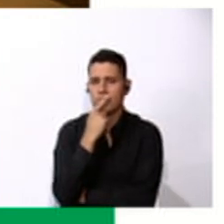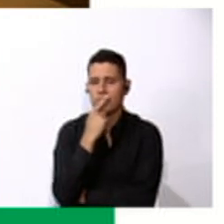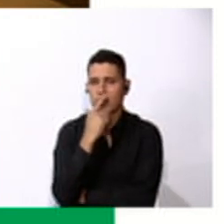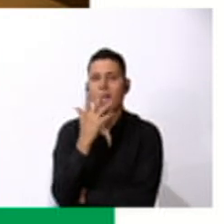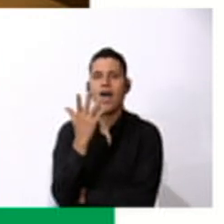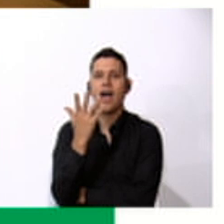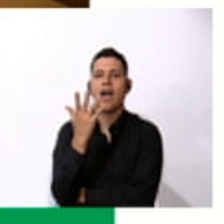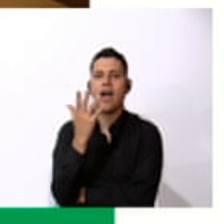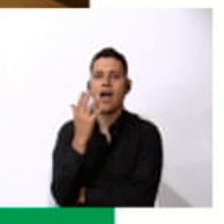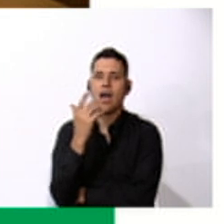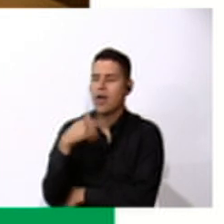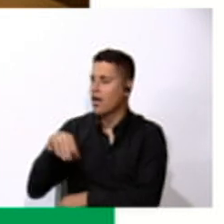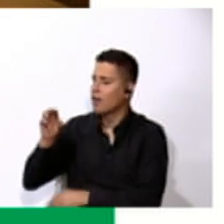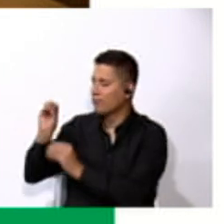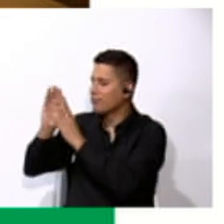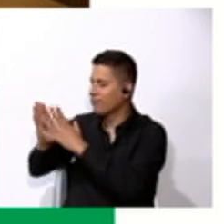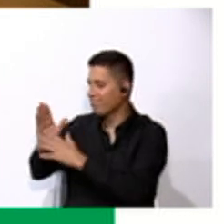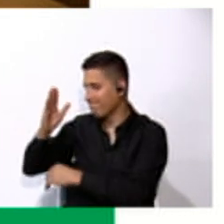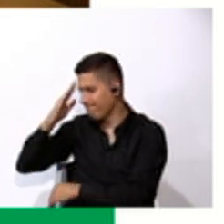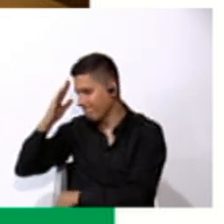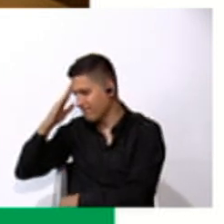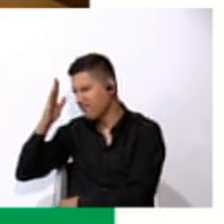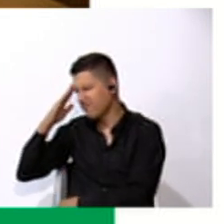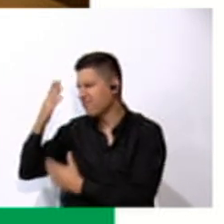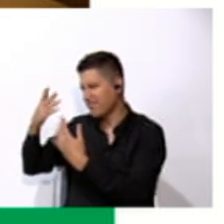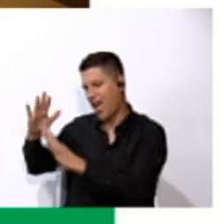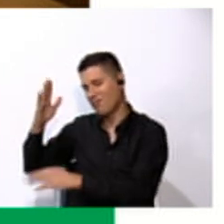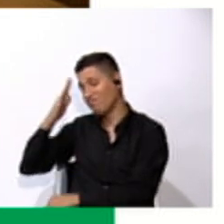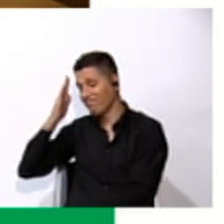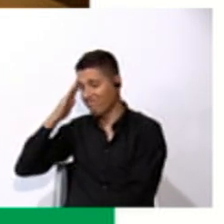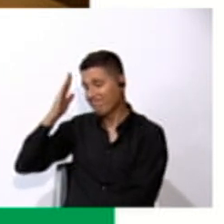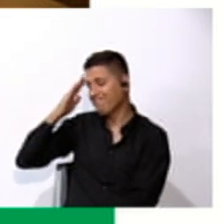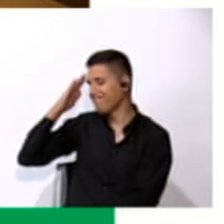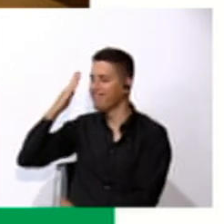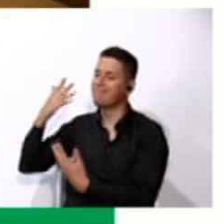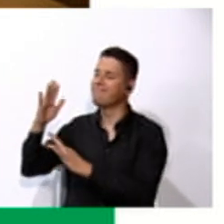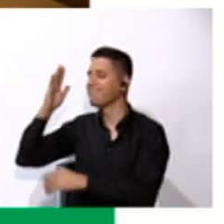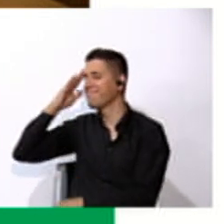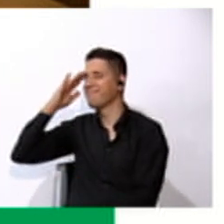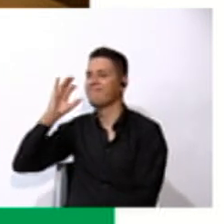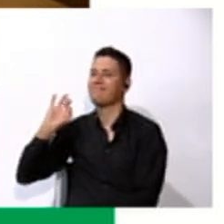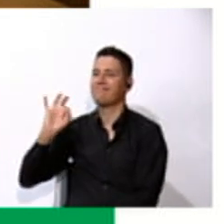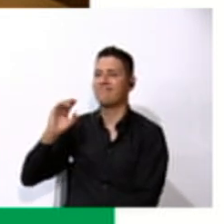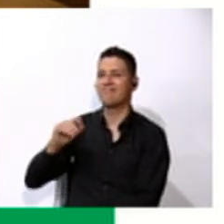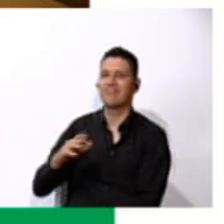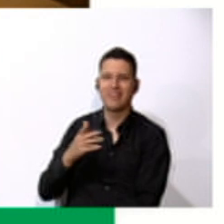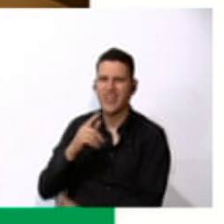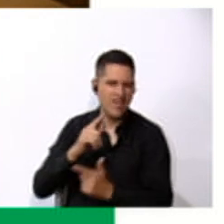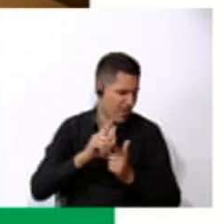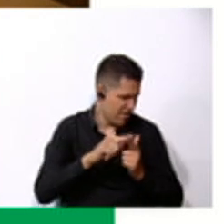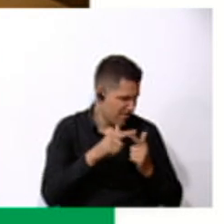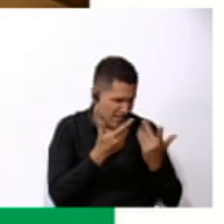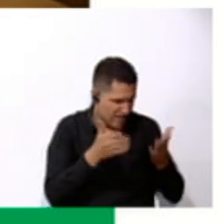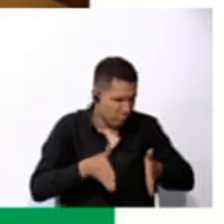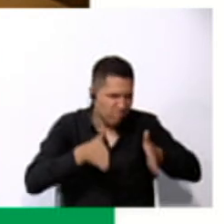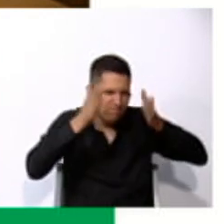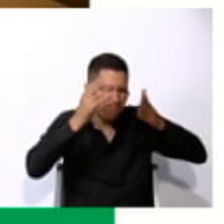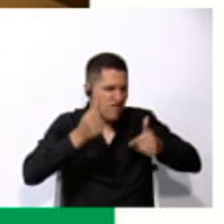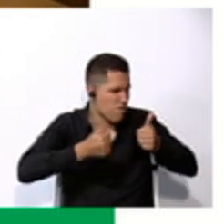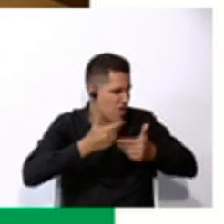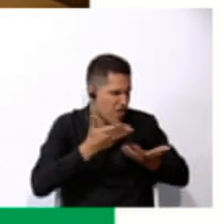Ah, teacher. Yes. I knew it. Lo sabia. Lo sabia. Very good. So what building is that?